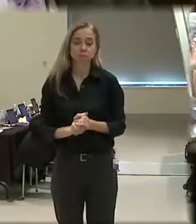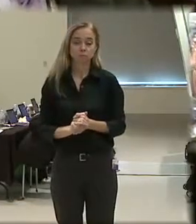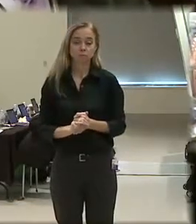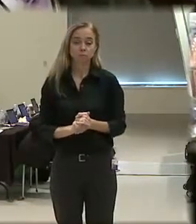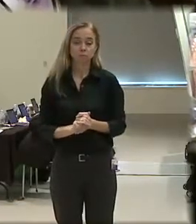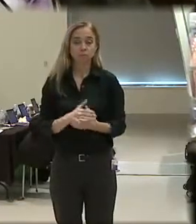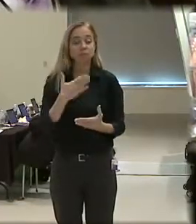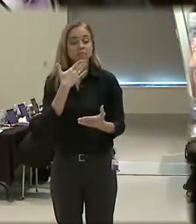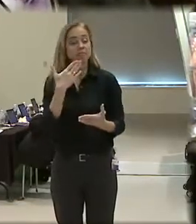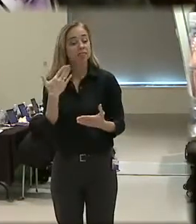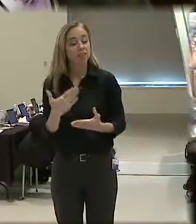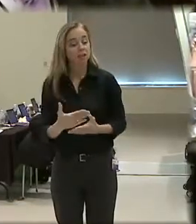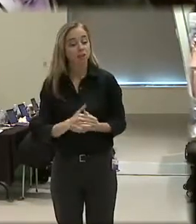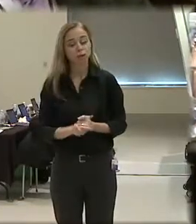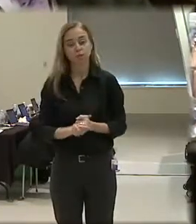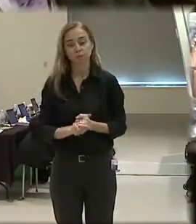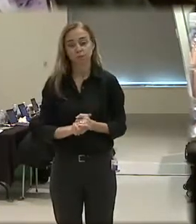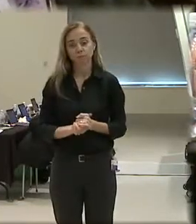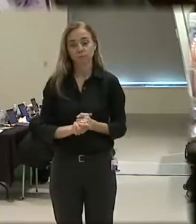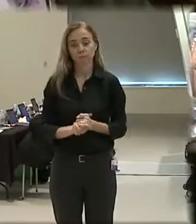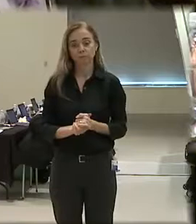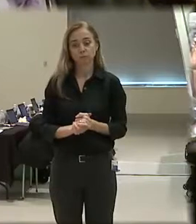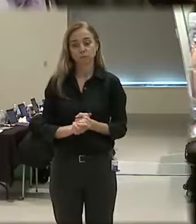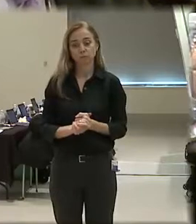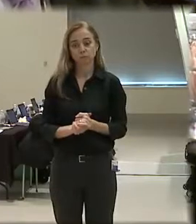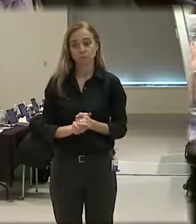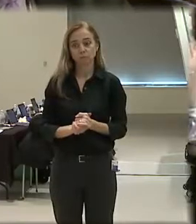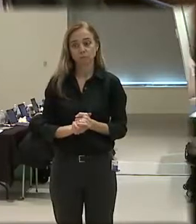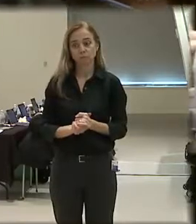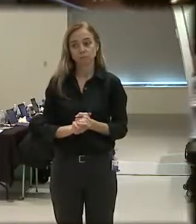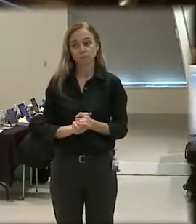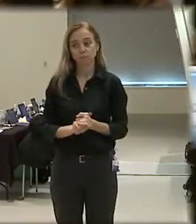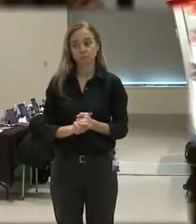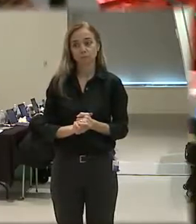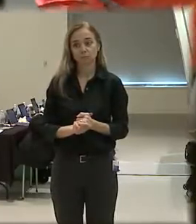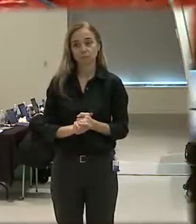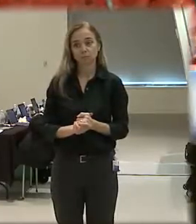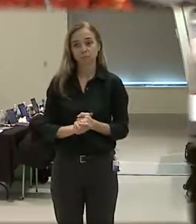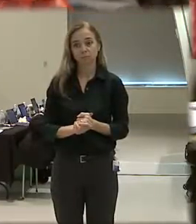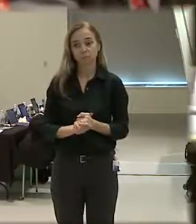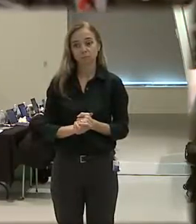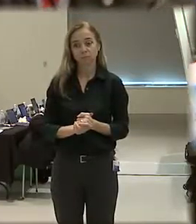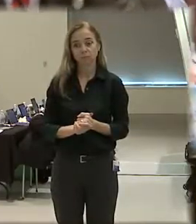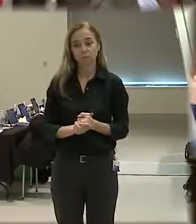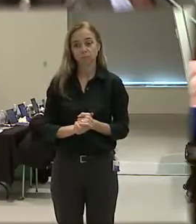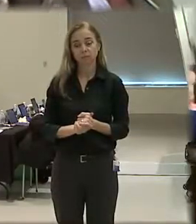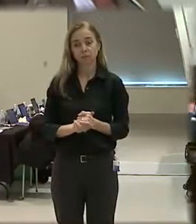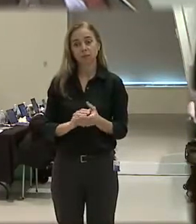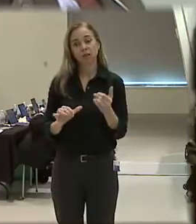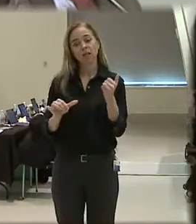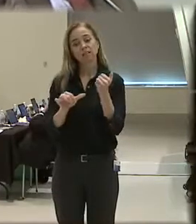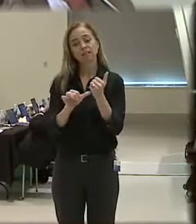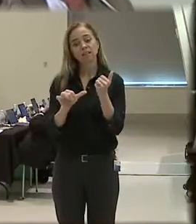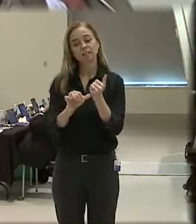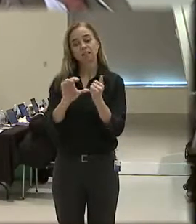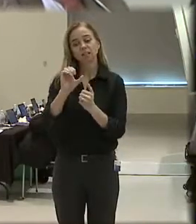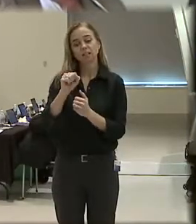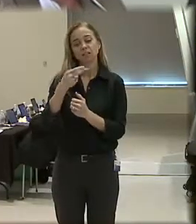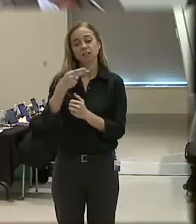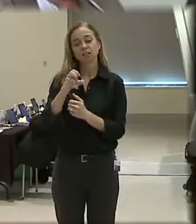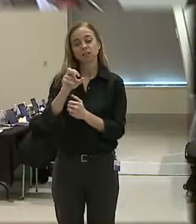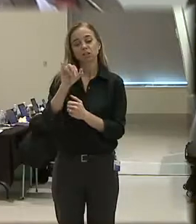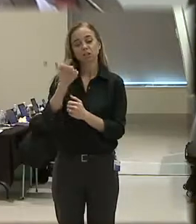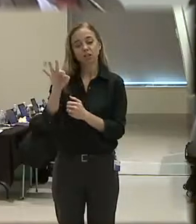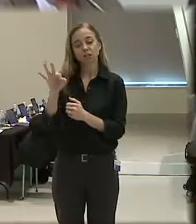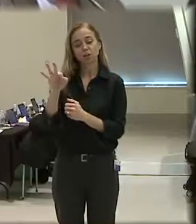Thank you, Chairwoman Robinson. And Assistant Sheriff Primus, you are